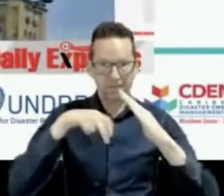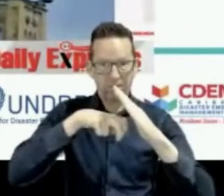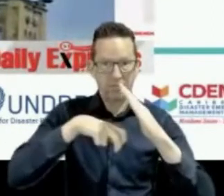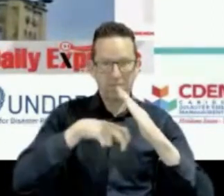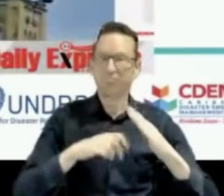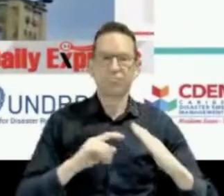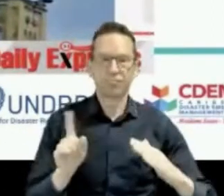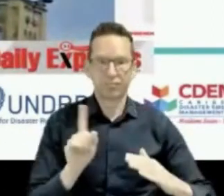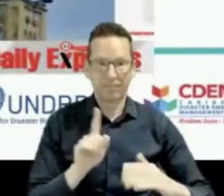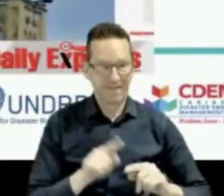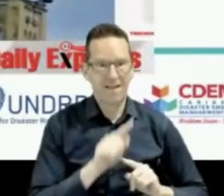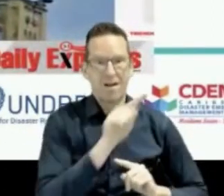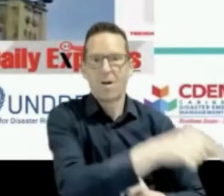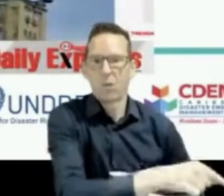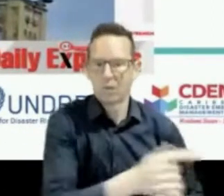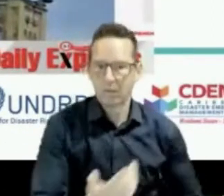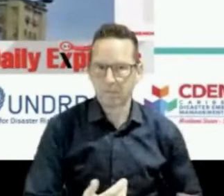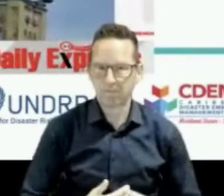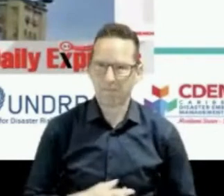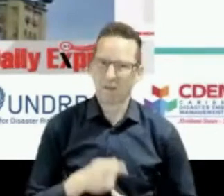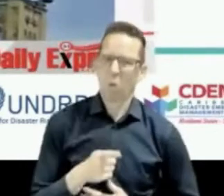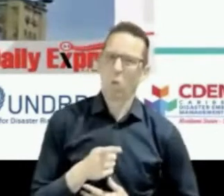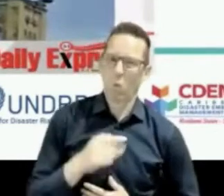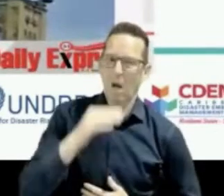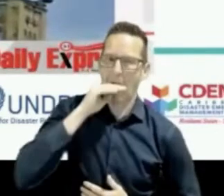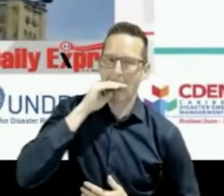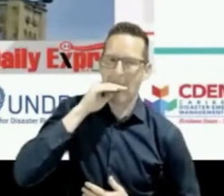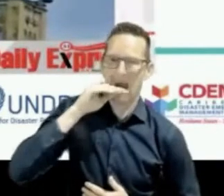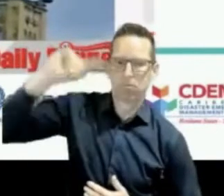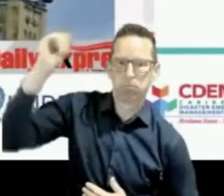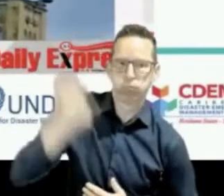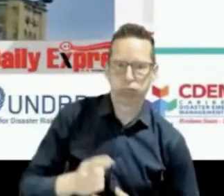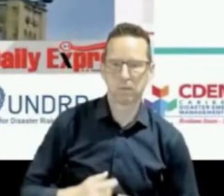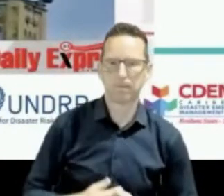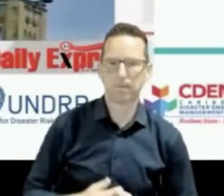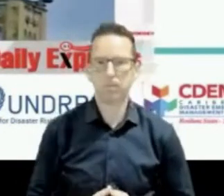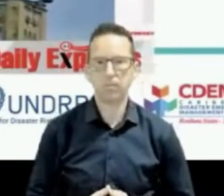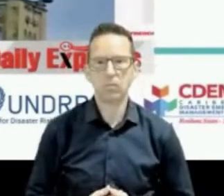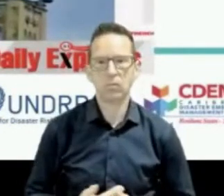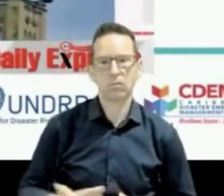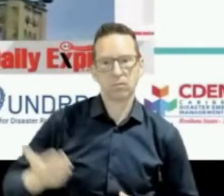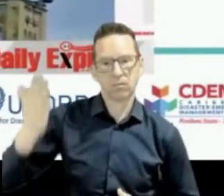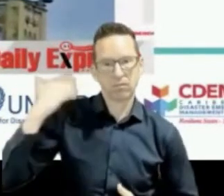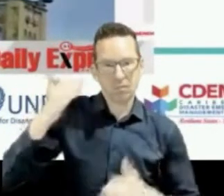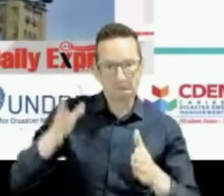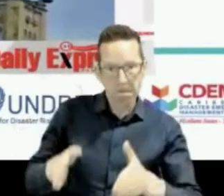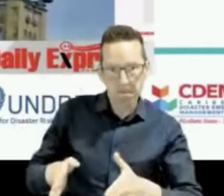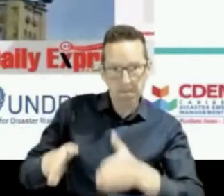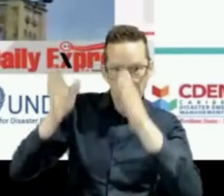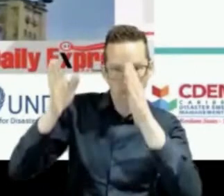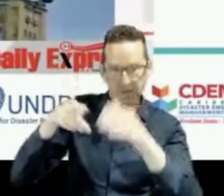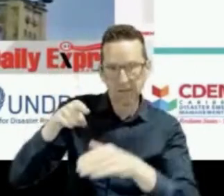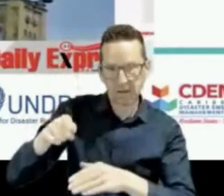exposed when you have high buildings. And in Trinidad last year, a bolt of lightning beheaded a statue on top of a cathedral.